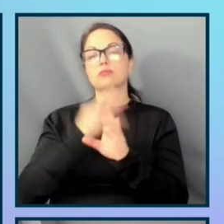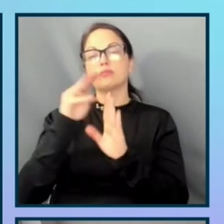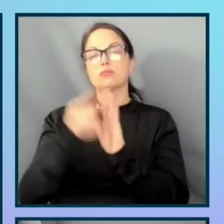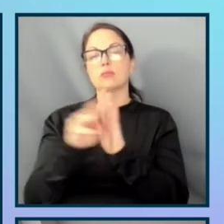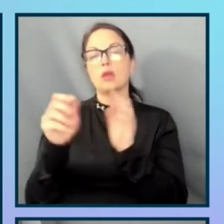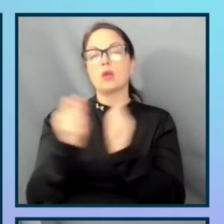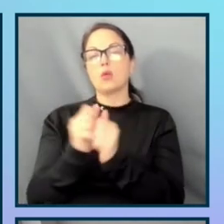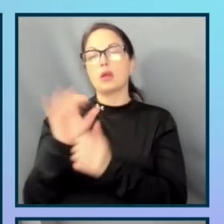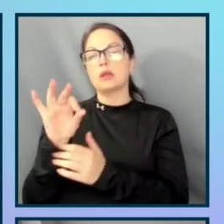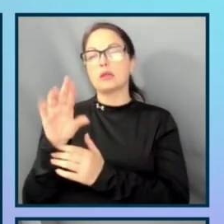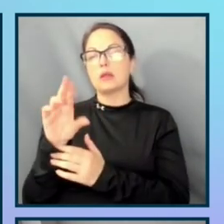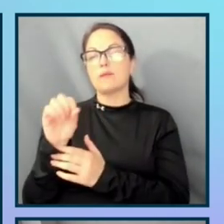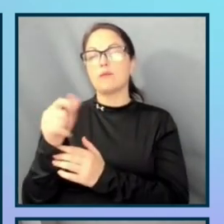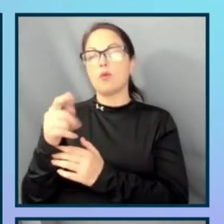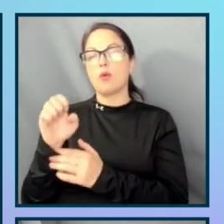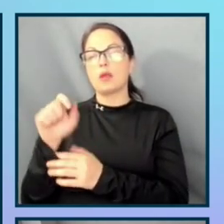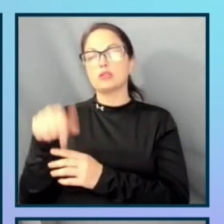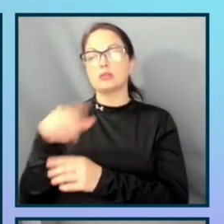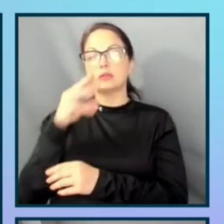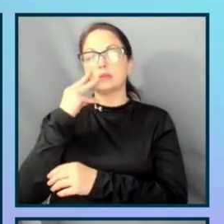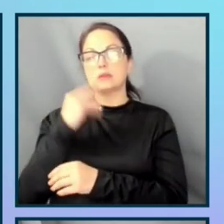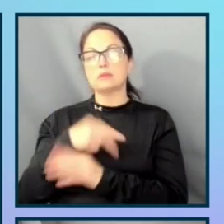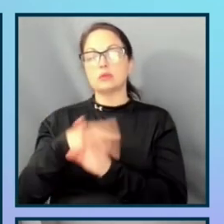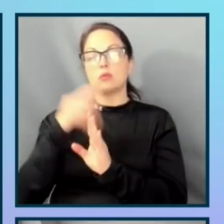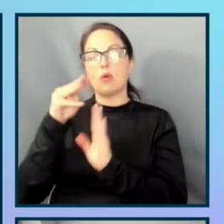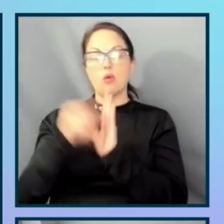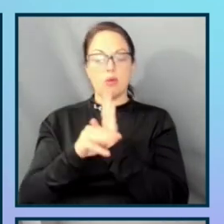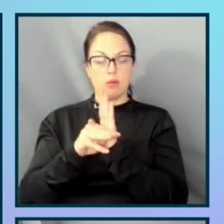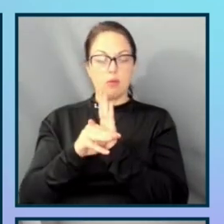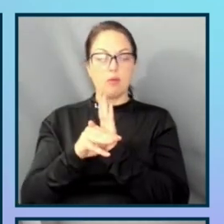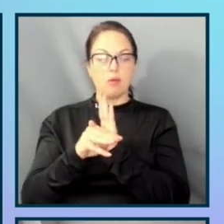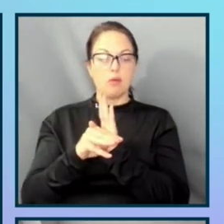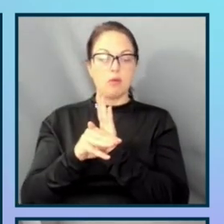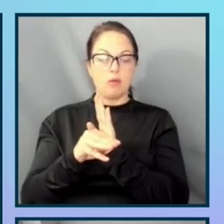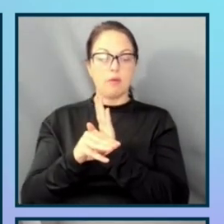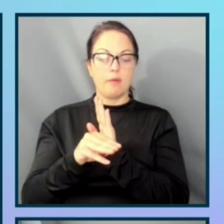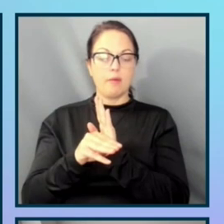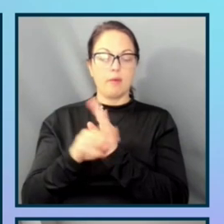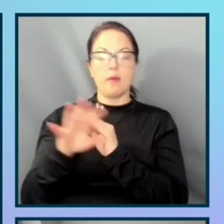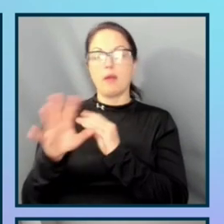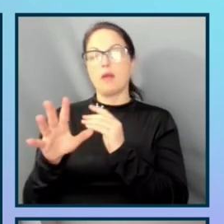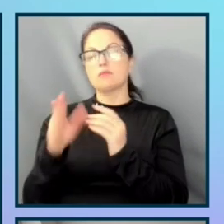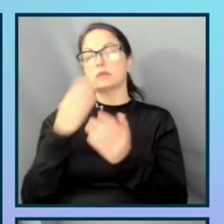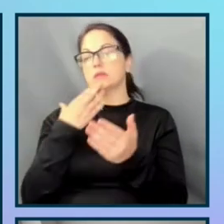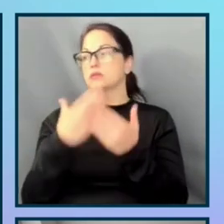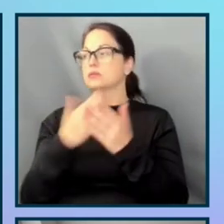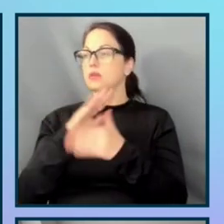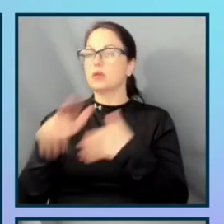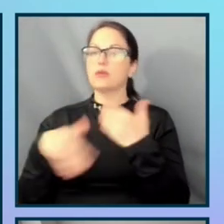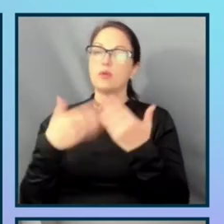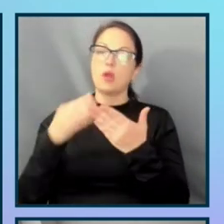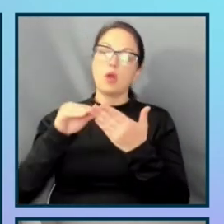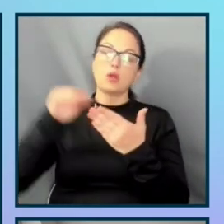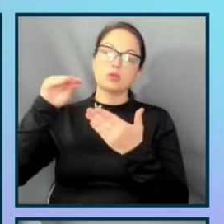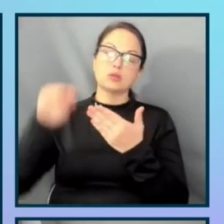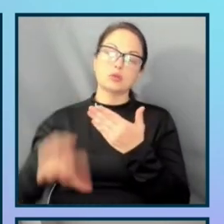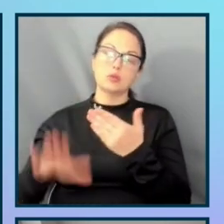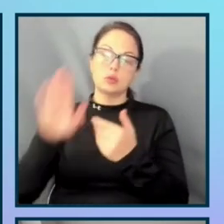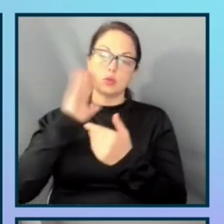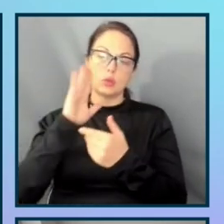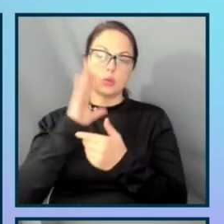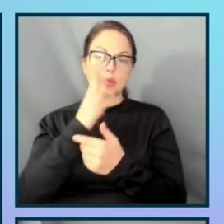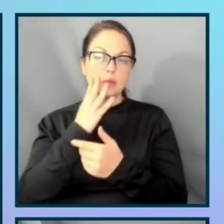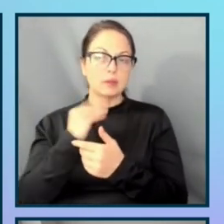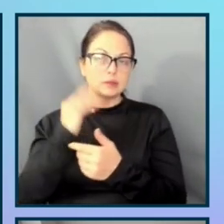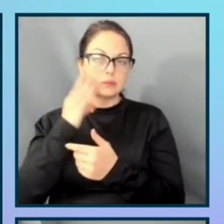This virtual experience program is complementary for all students who will experience what